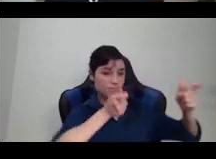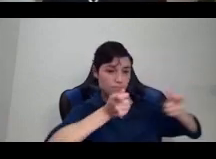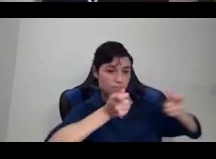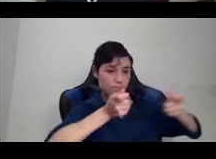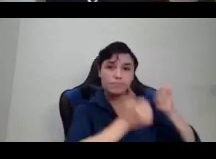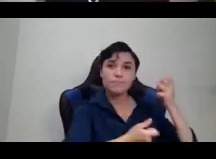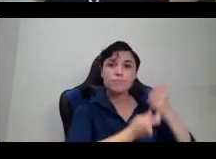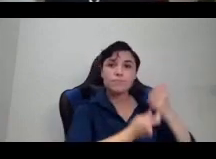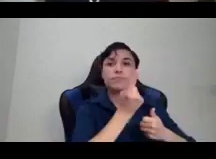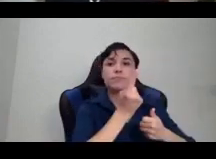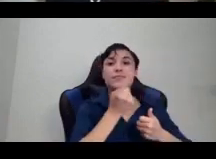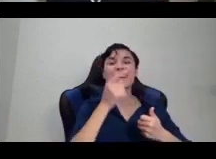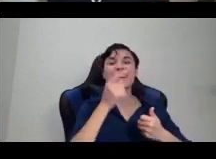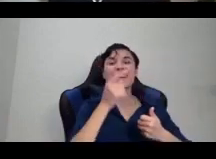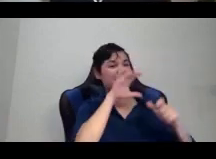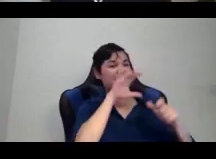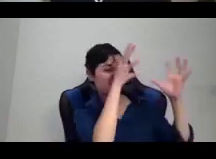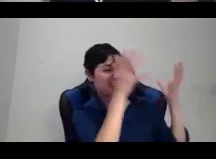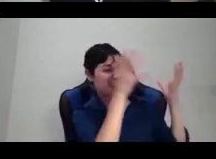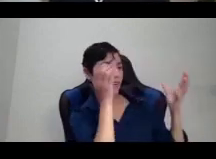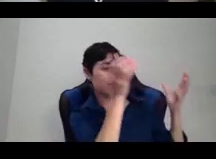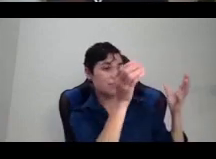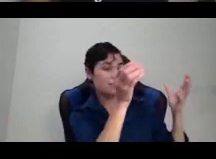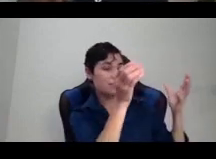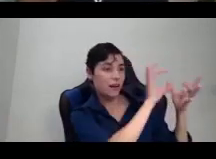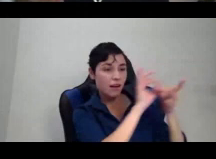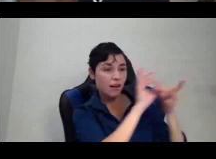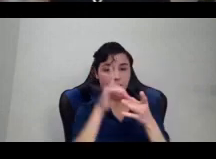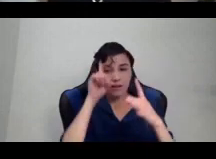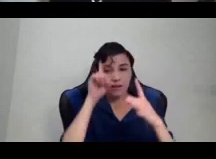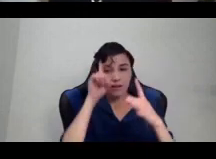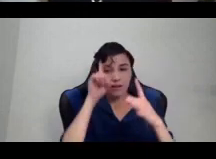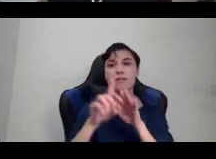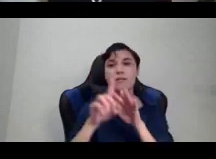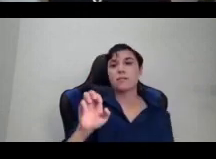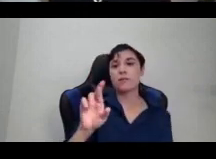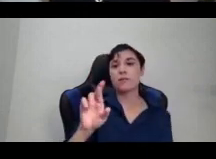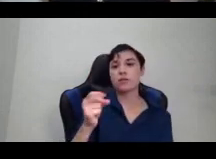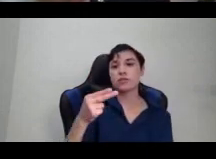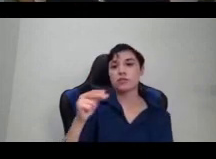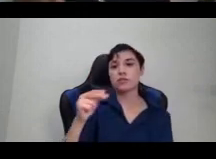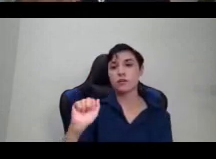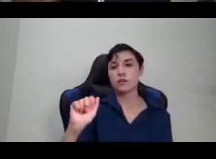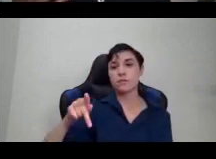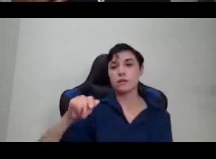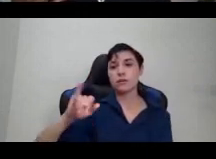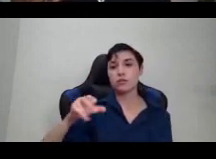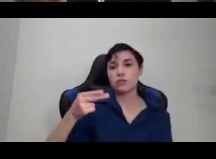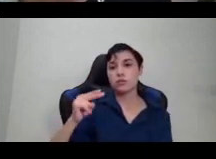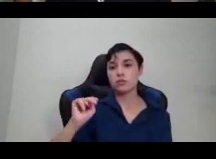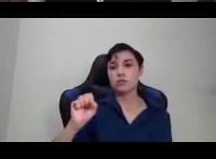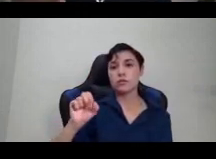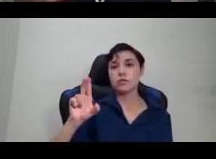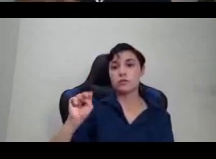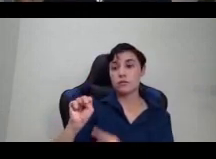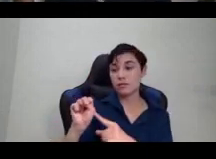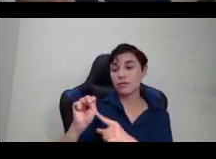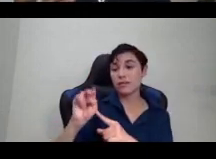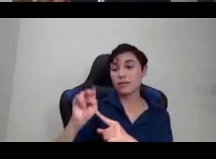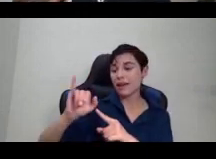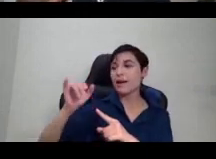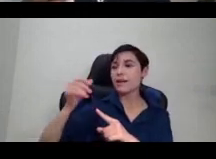and her quotation that history just isn't something inevitable, that it's actually a cumulative